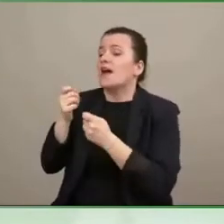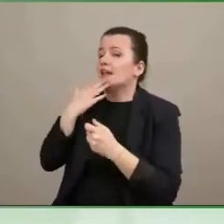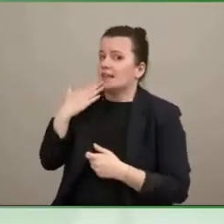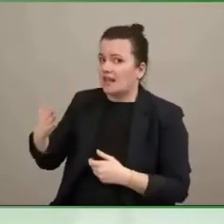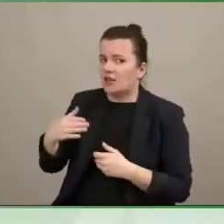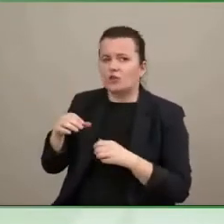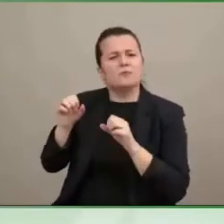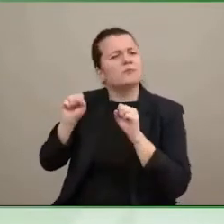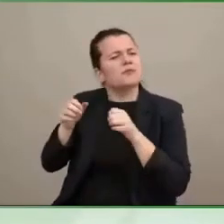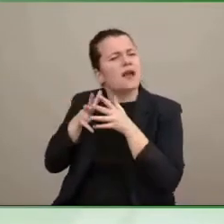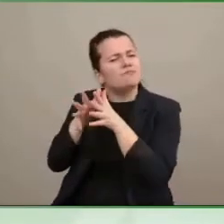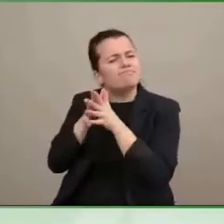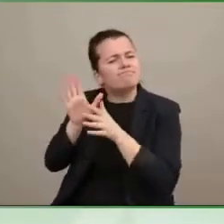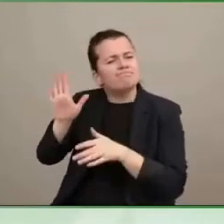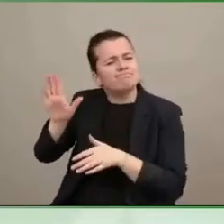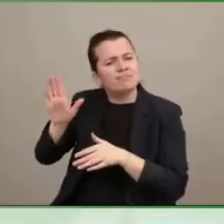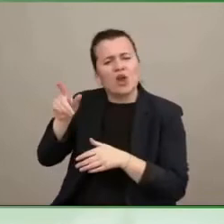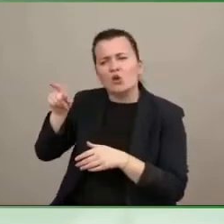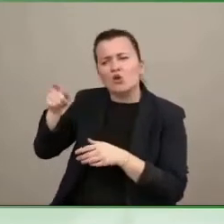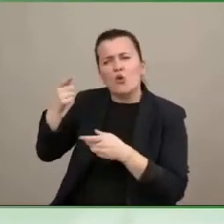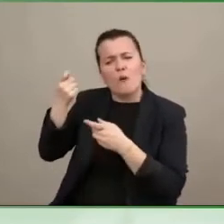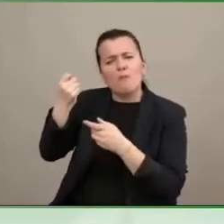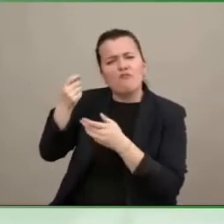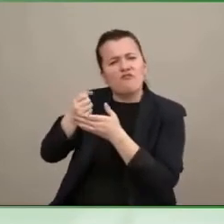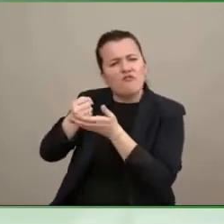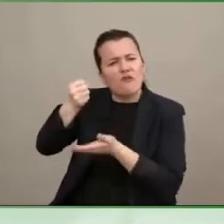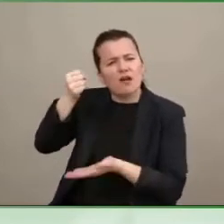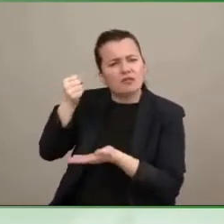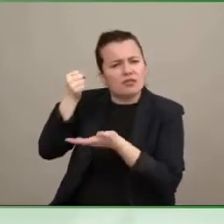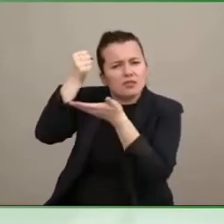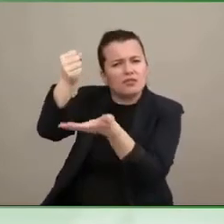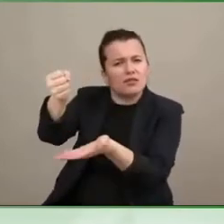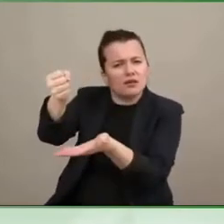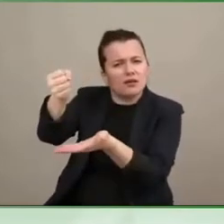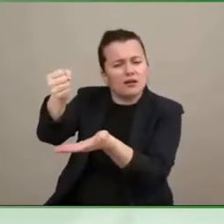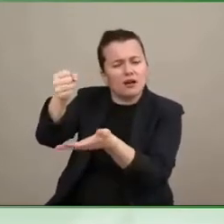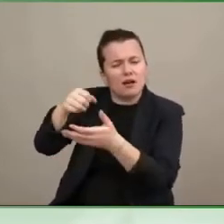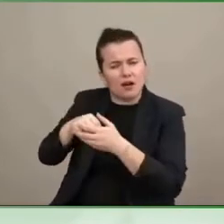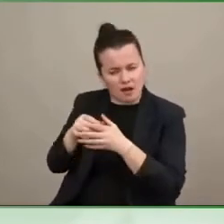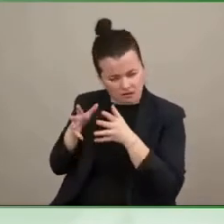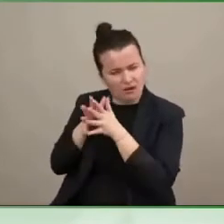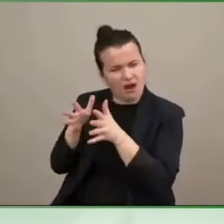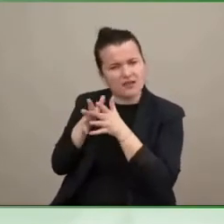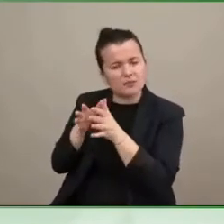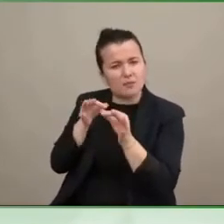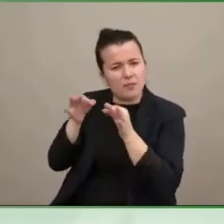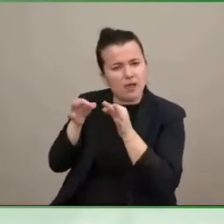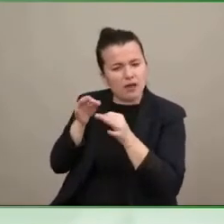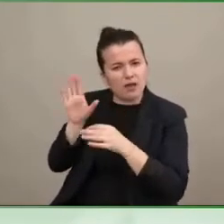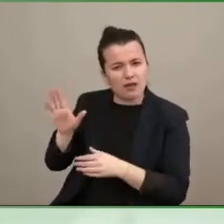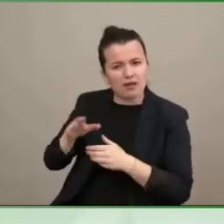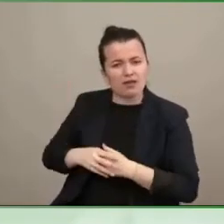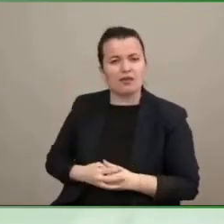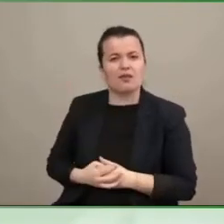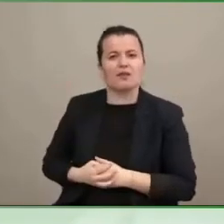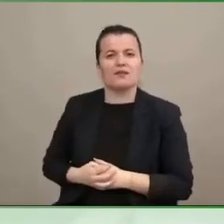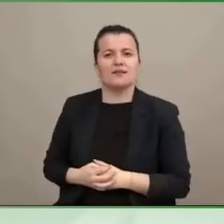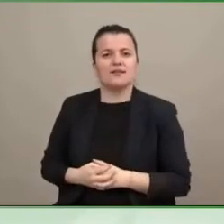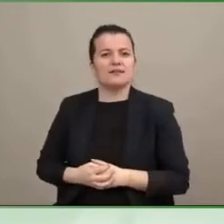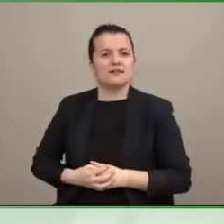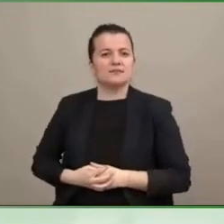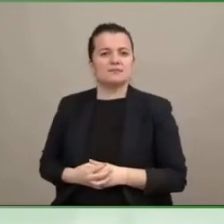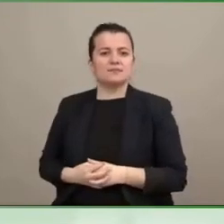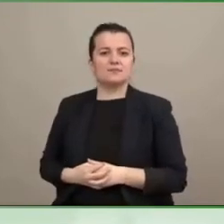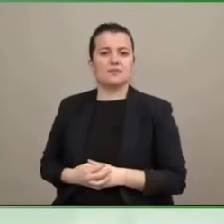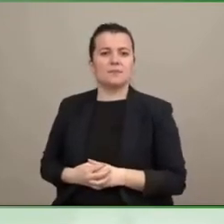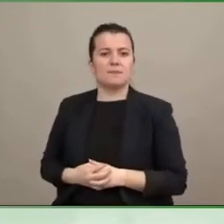about funding, could you put that in the context of perhaps framing disability and